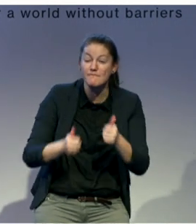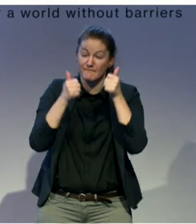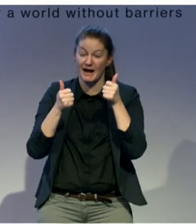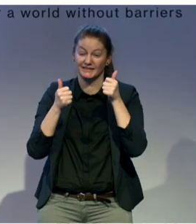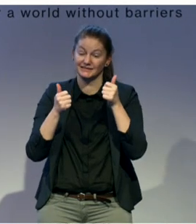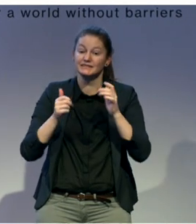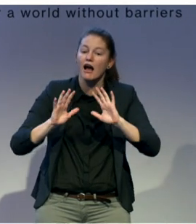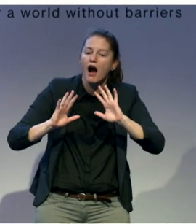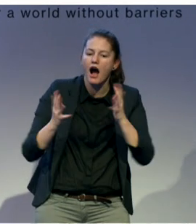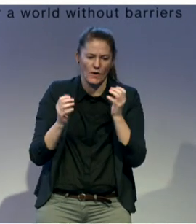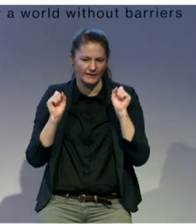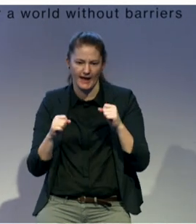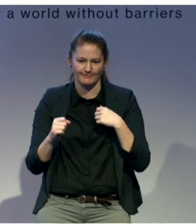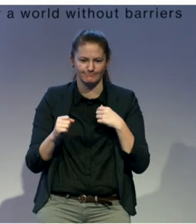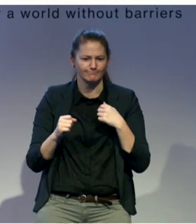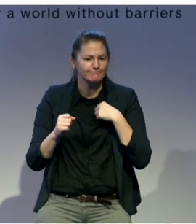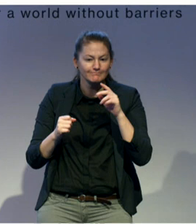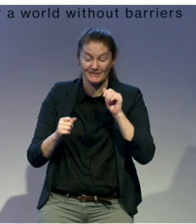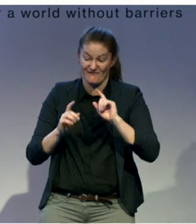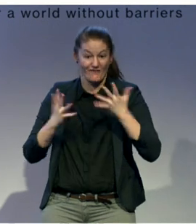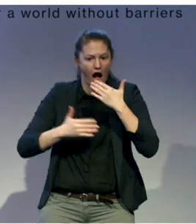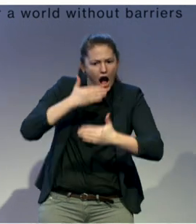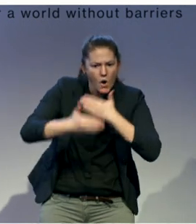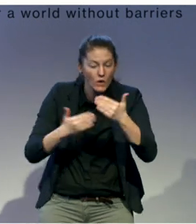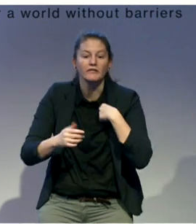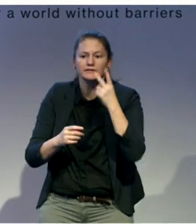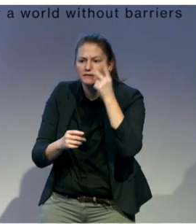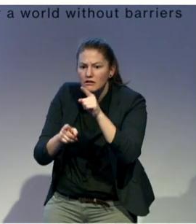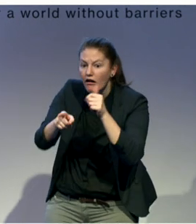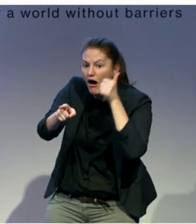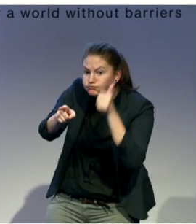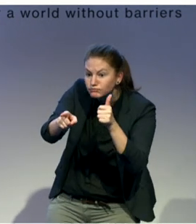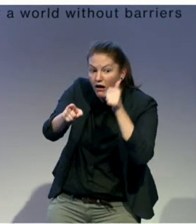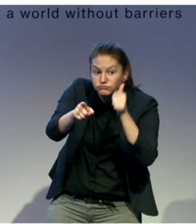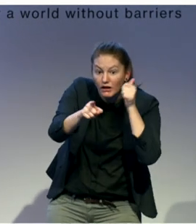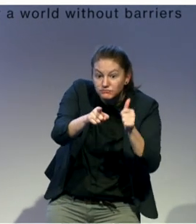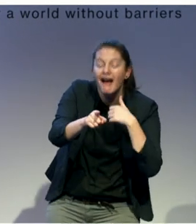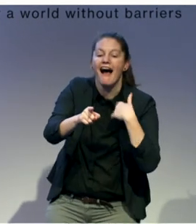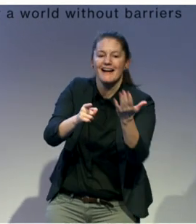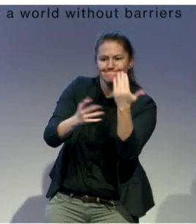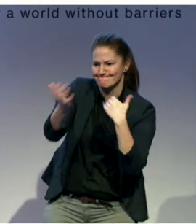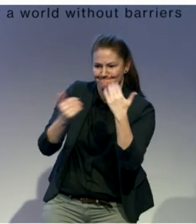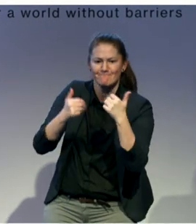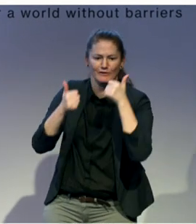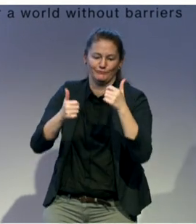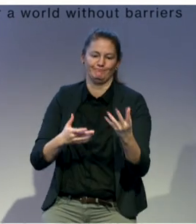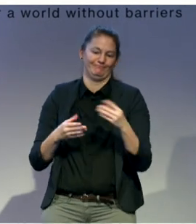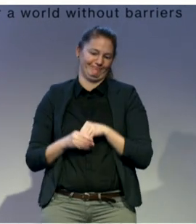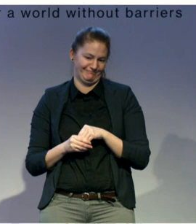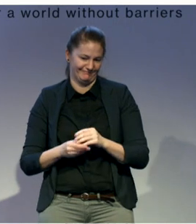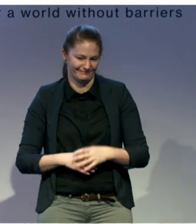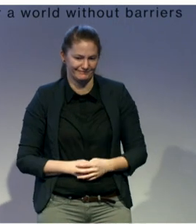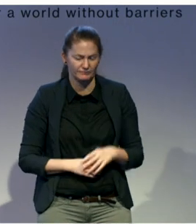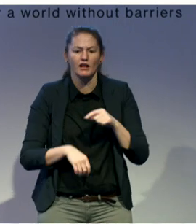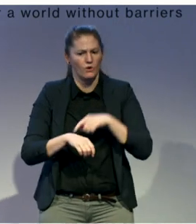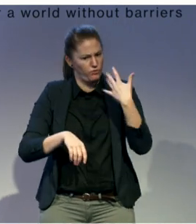take what we had heard. So in terms of that, we've spent a lot of time trying to learn from others. We've spoken